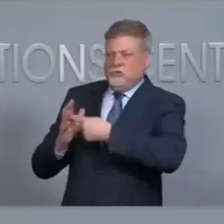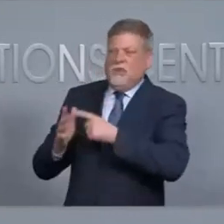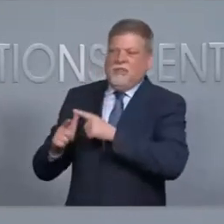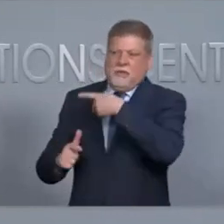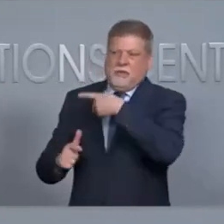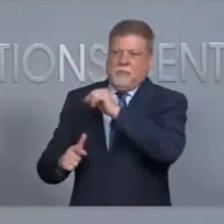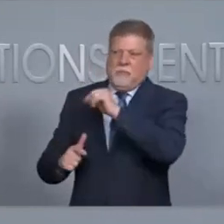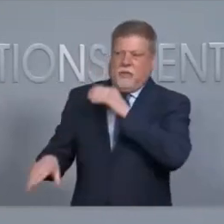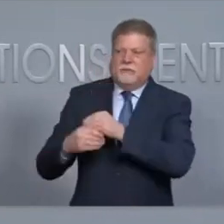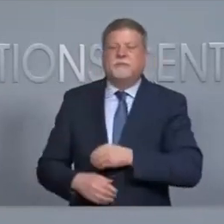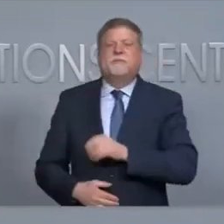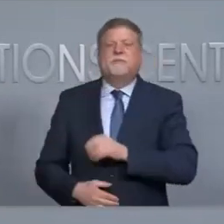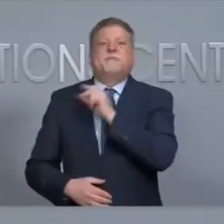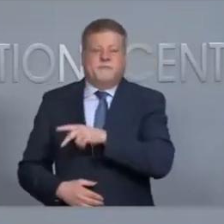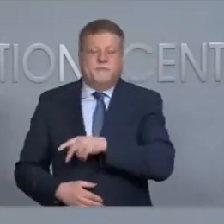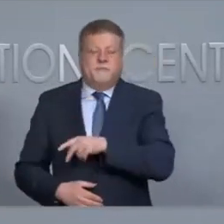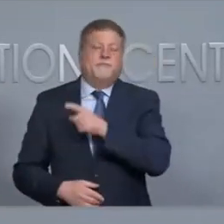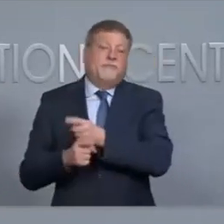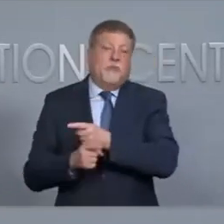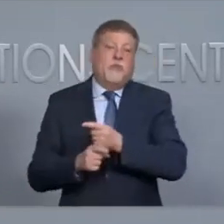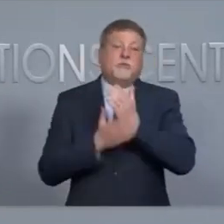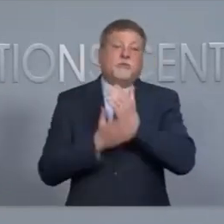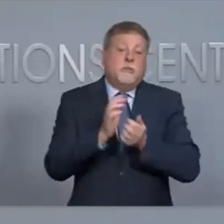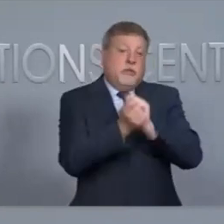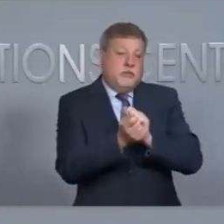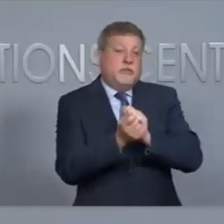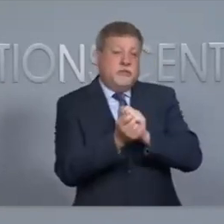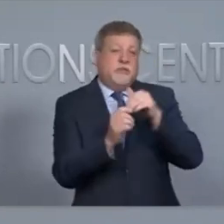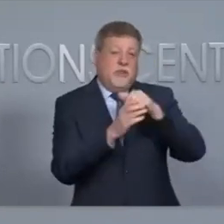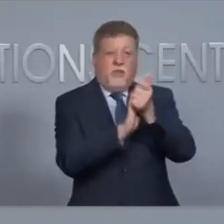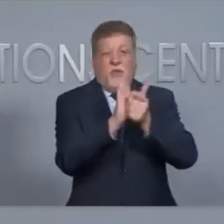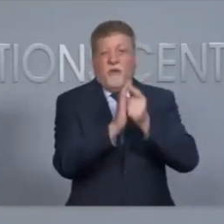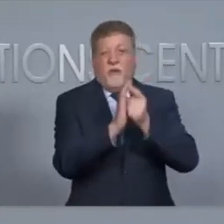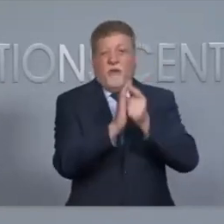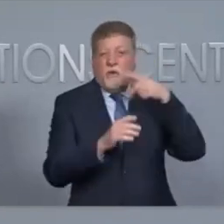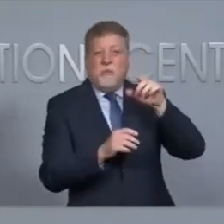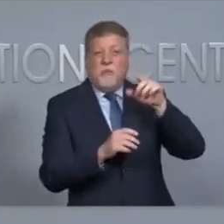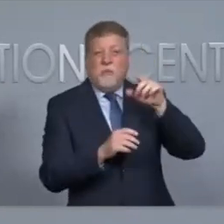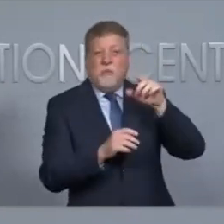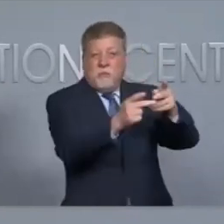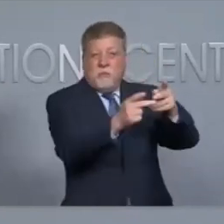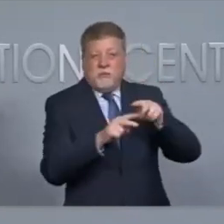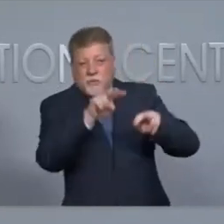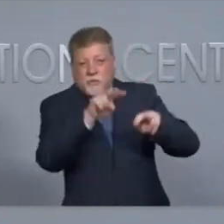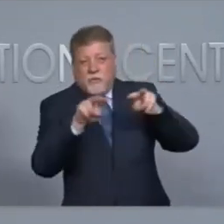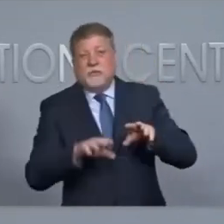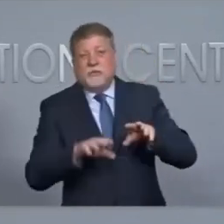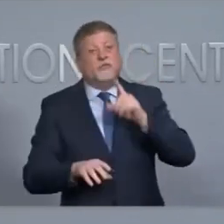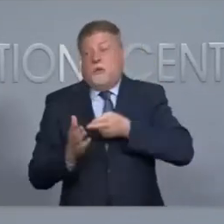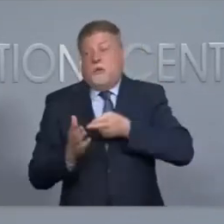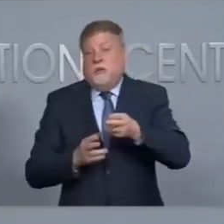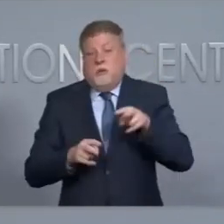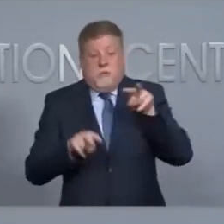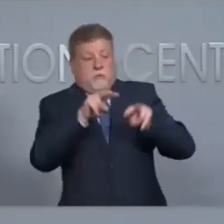as well. So there have been some changes to the poll observer laws, even though observers have been a part of our political process in North Carolina